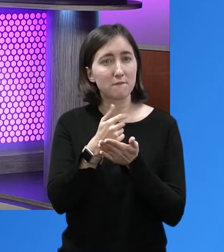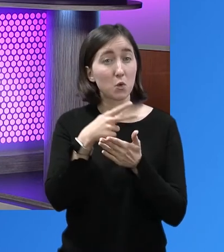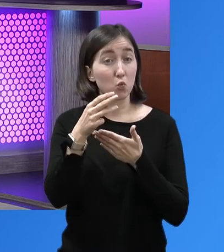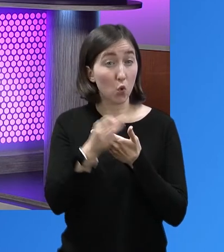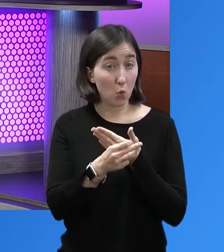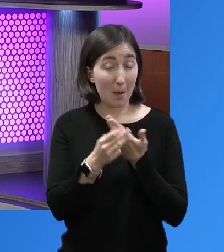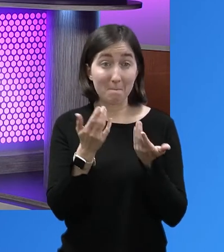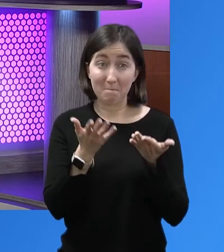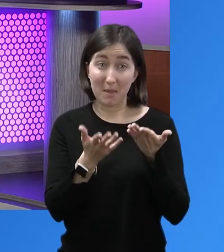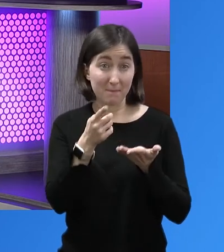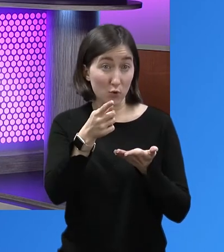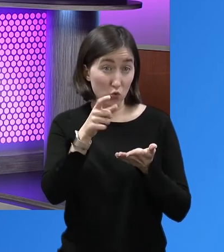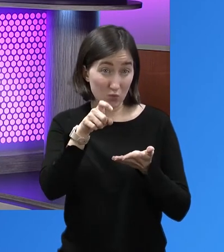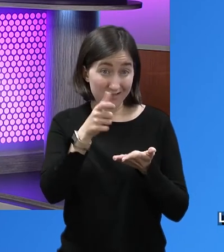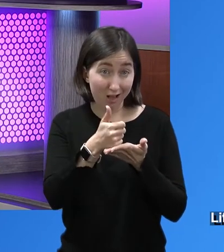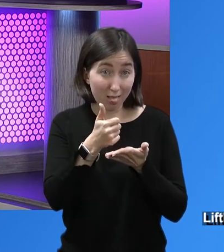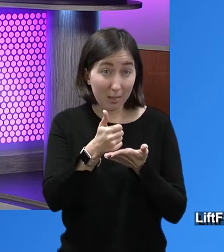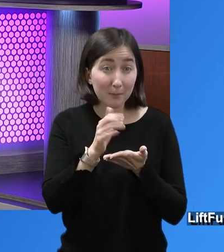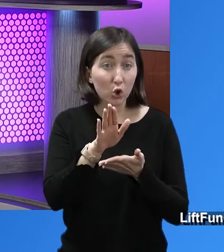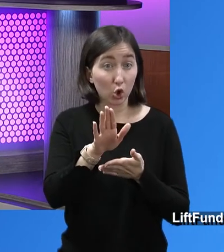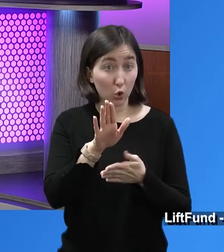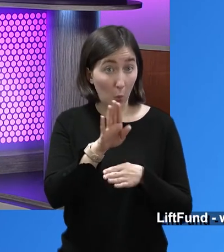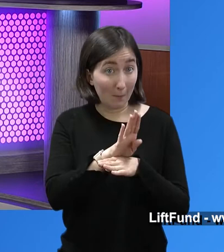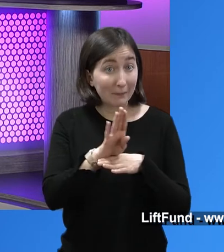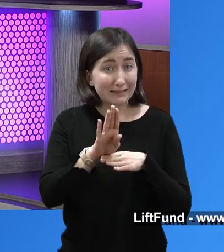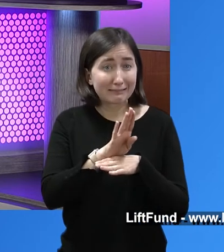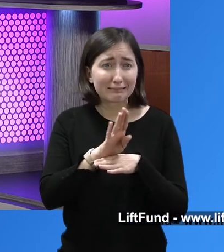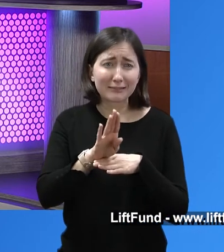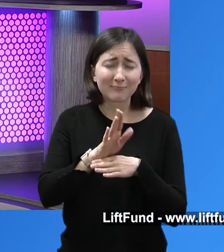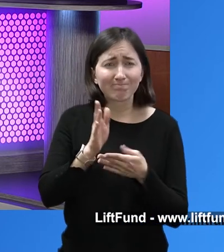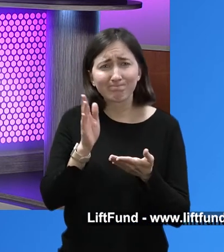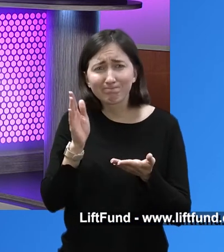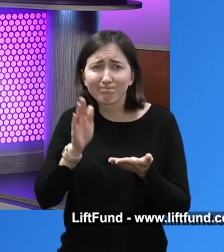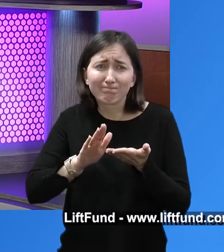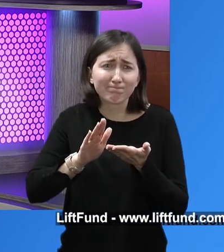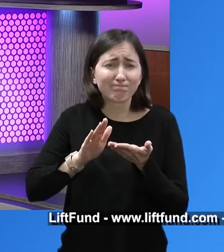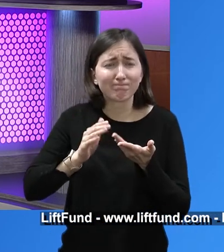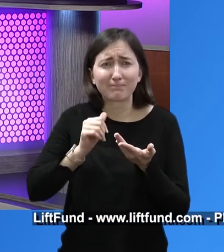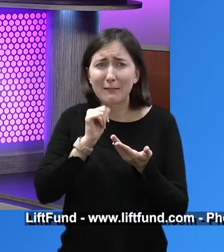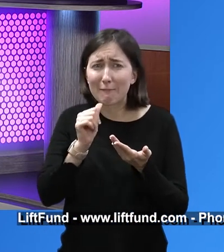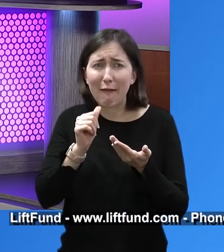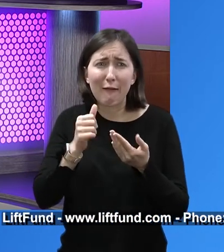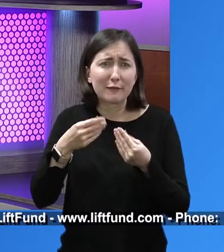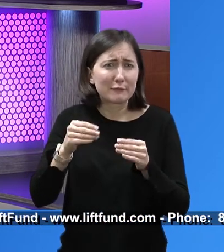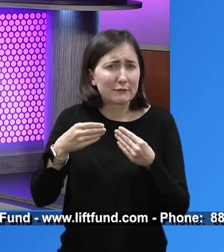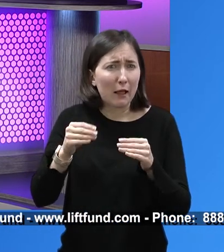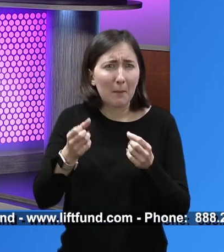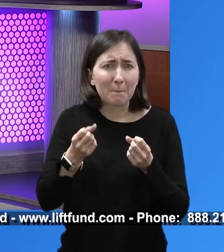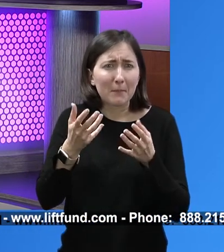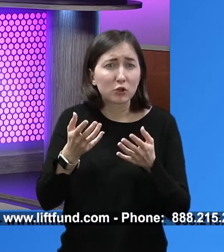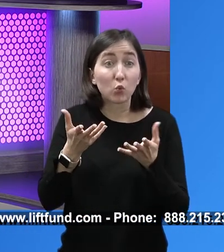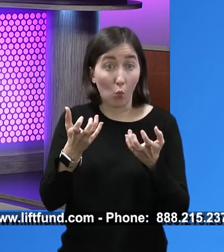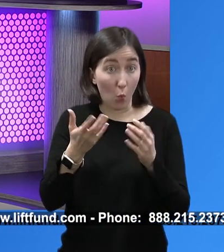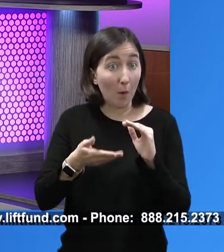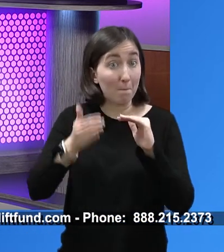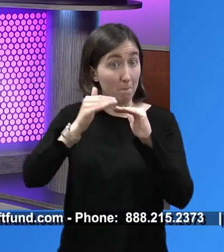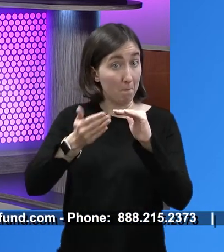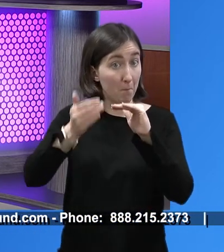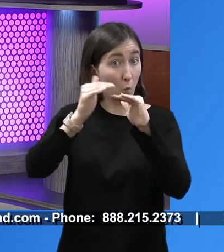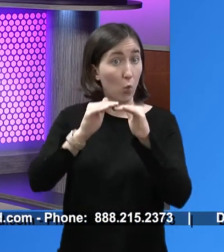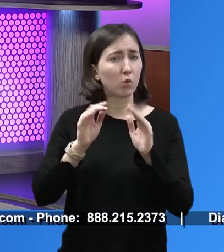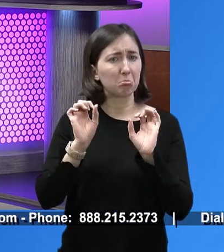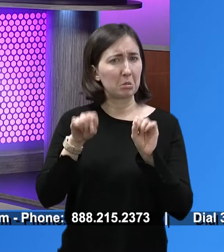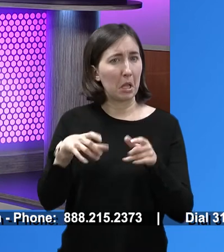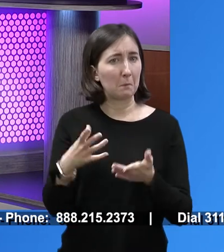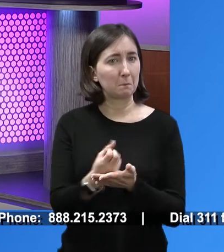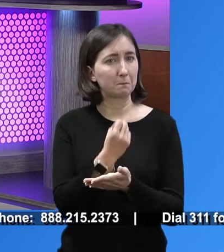or maybe you need help. Maybe you're in business and you want to increase your sales. She can help you with that. So we're definitely there